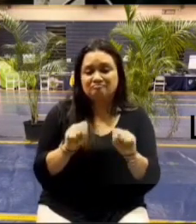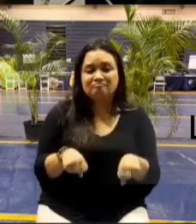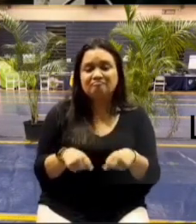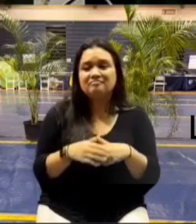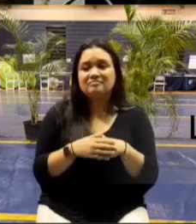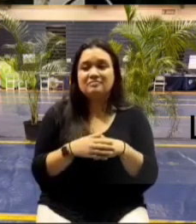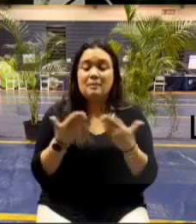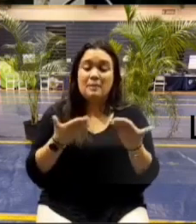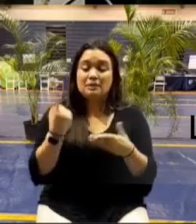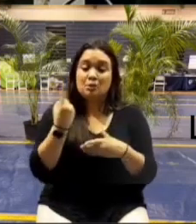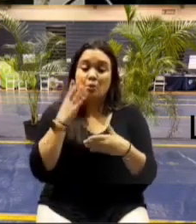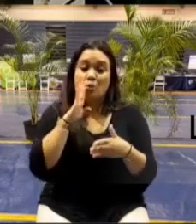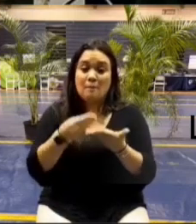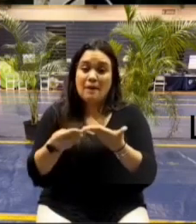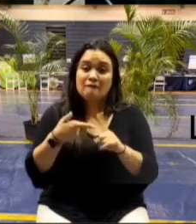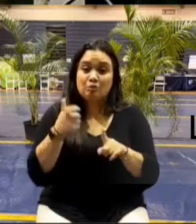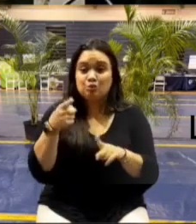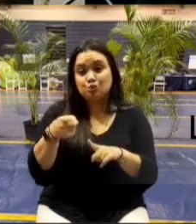you i don't know